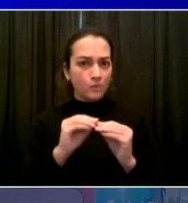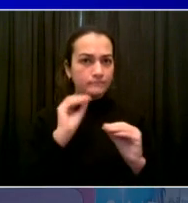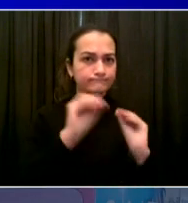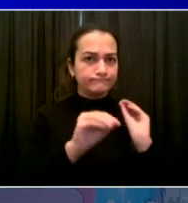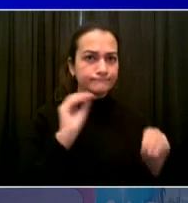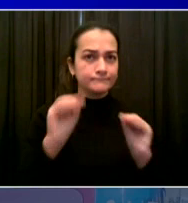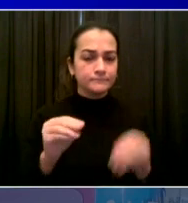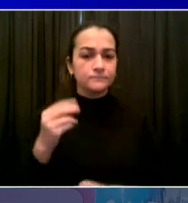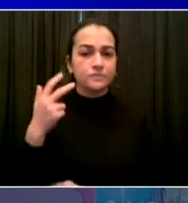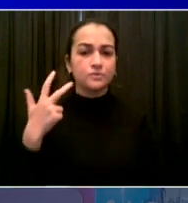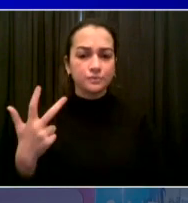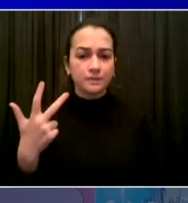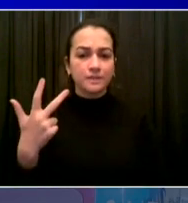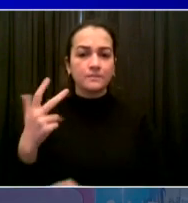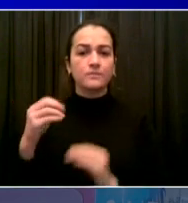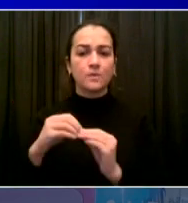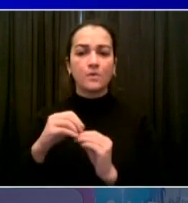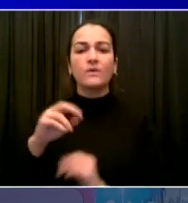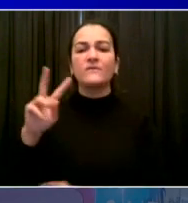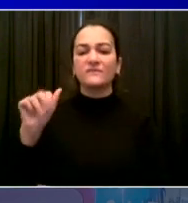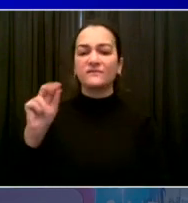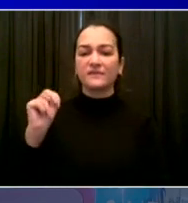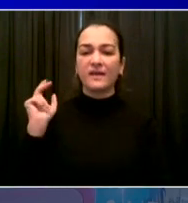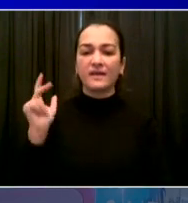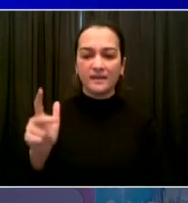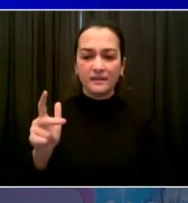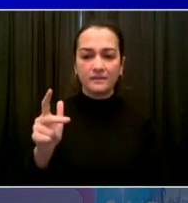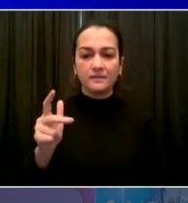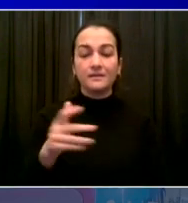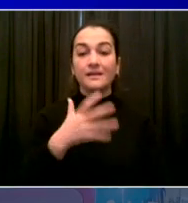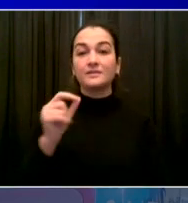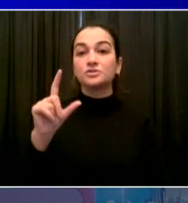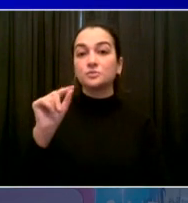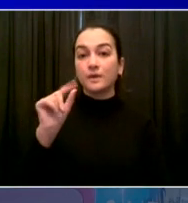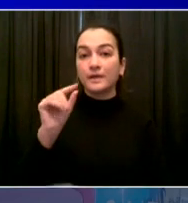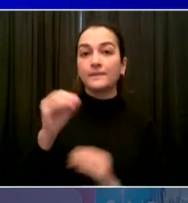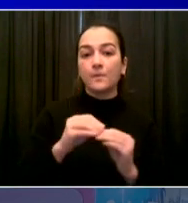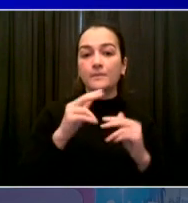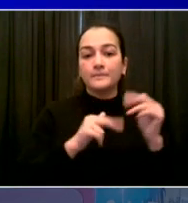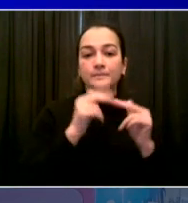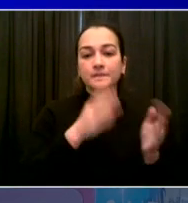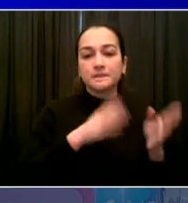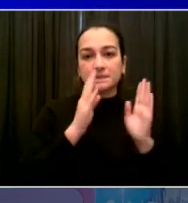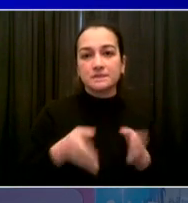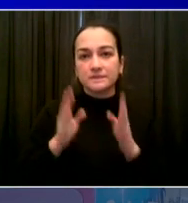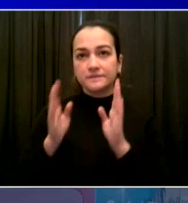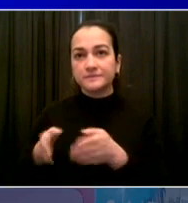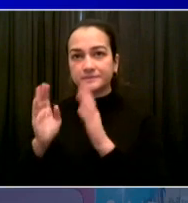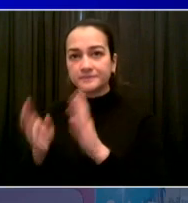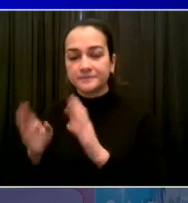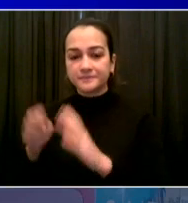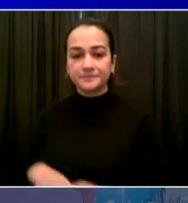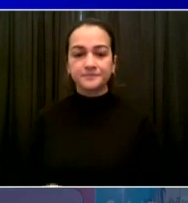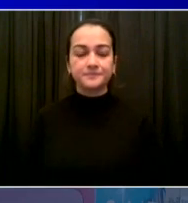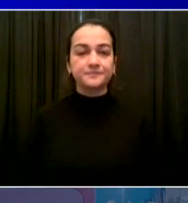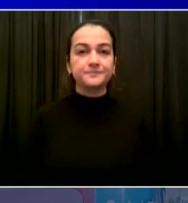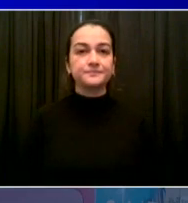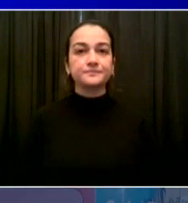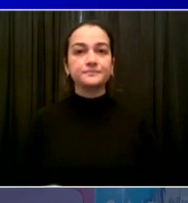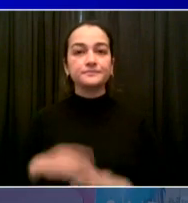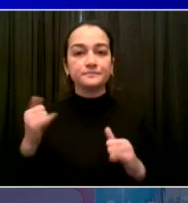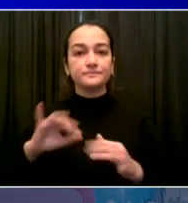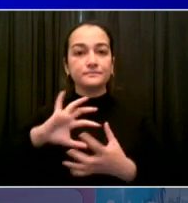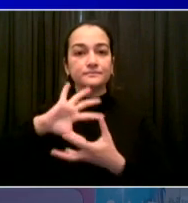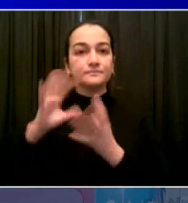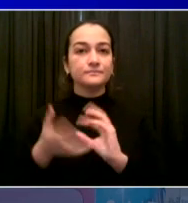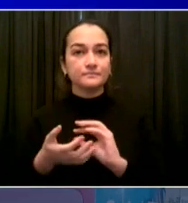week, we're going to have 112, 112 city run sites in health care facilities, but also in other community